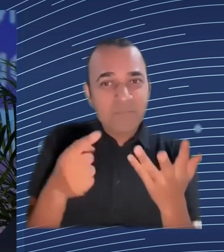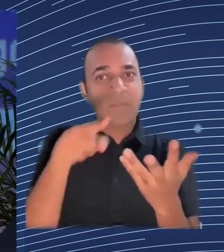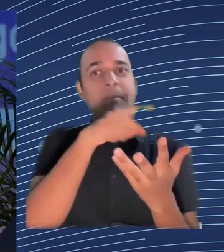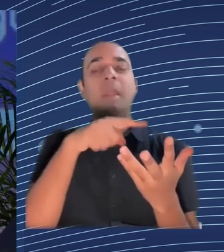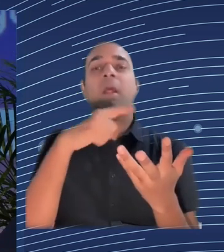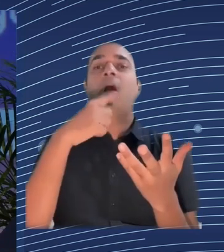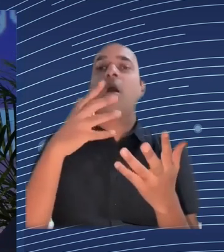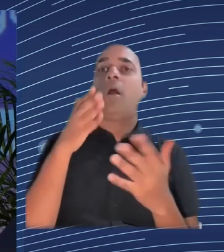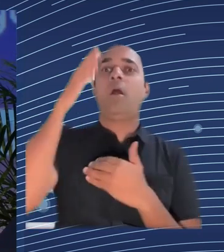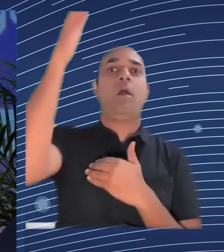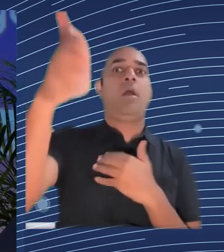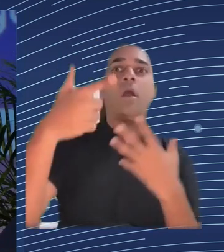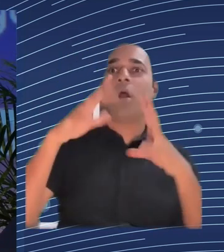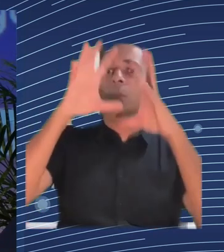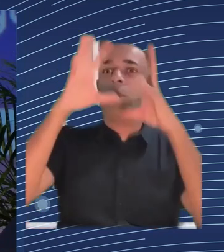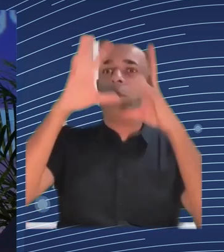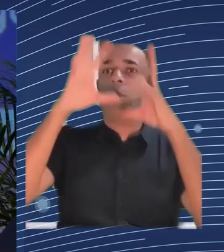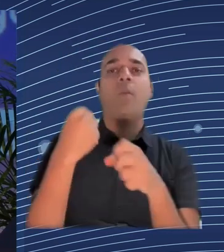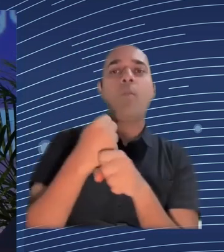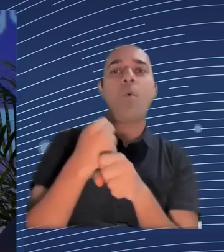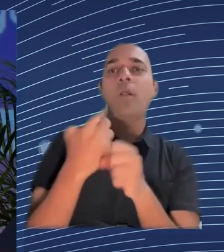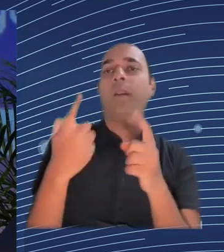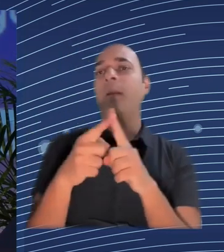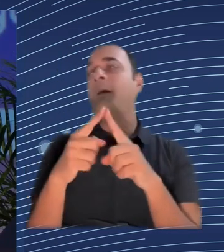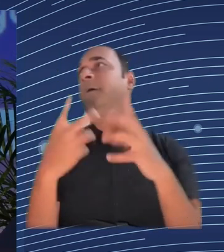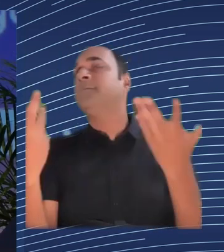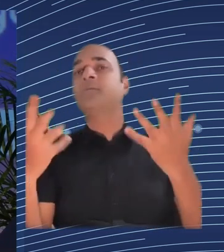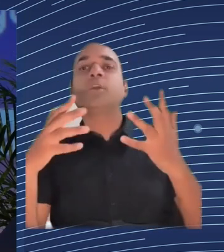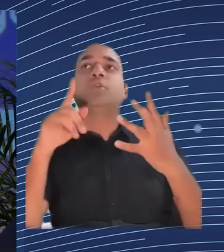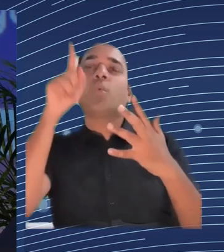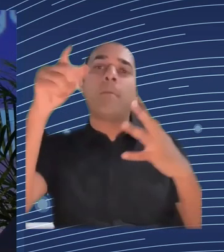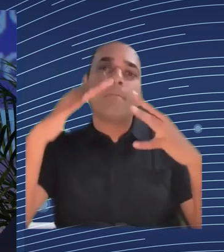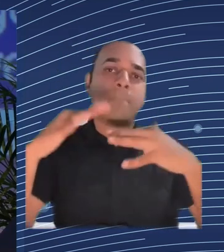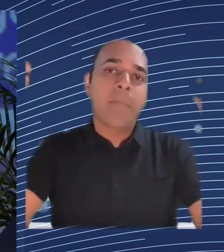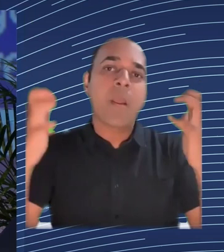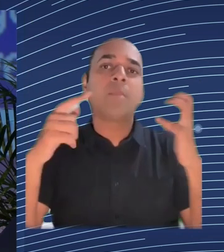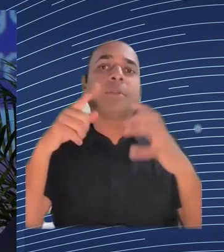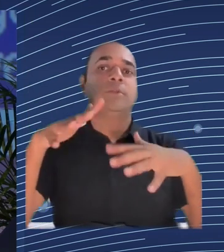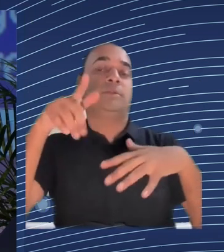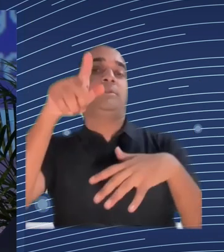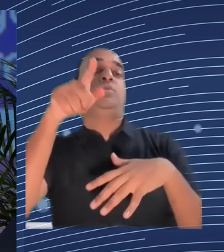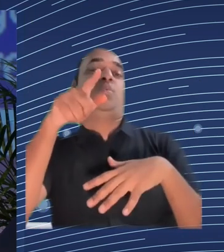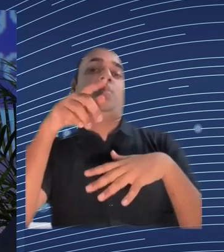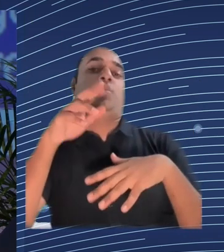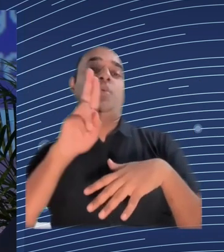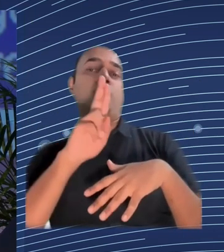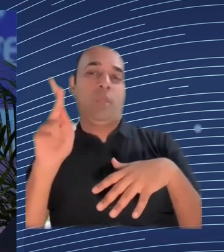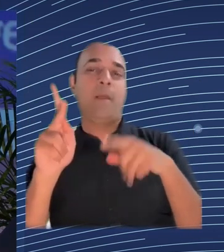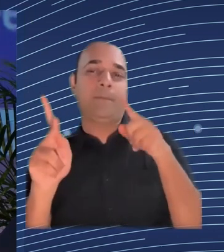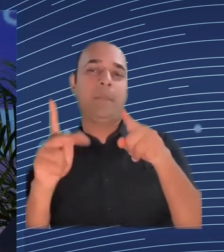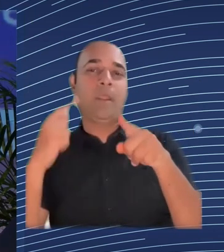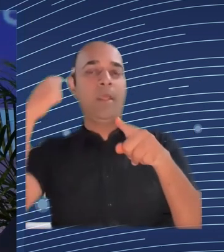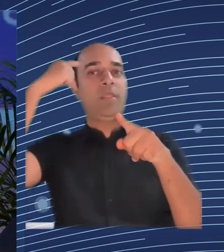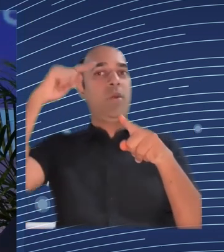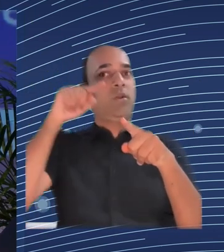for that and so it's also in terms of organizing power there's a lot of shame amongst low paid workers who are being classified